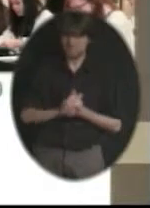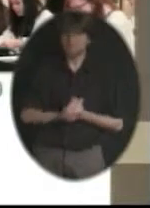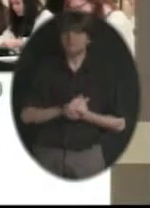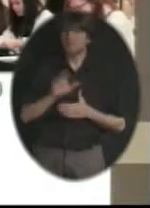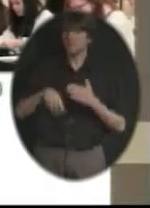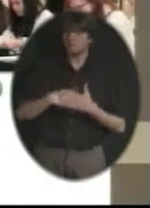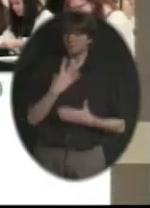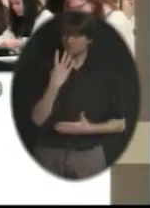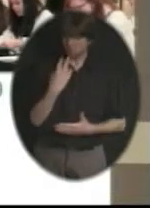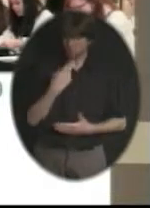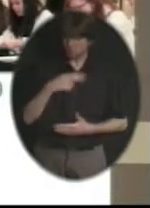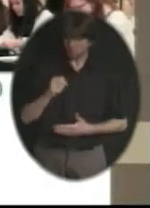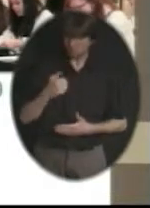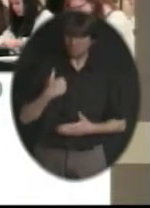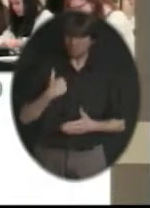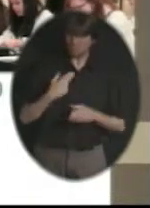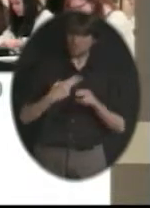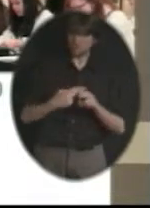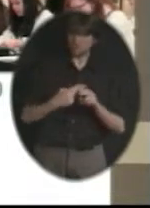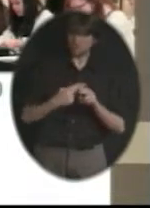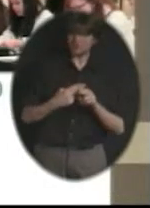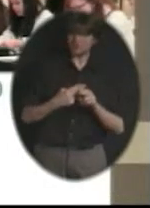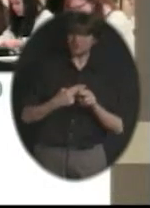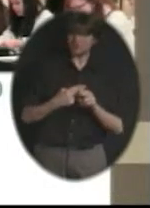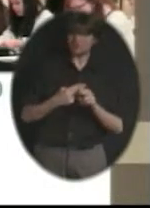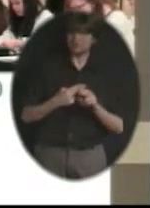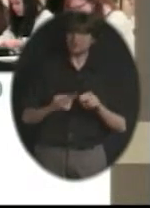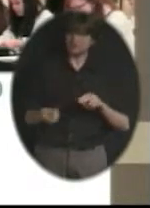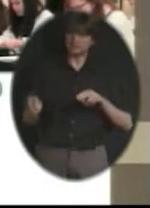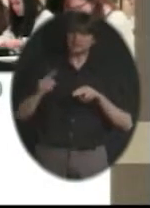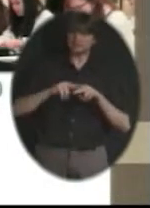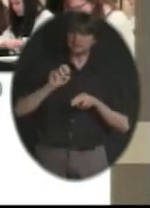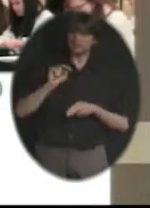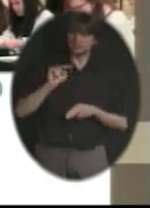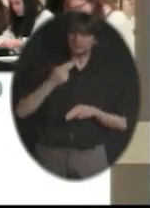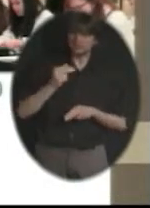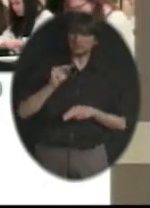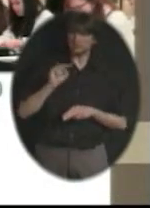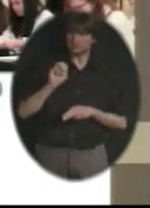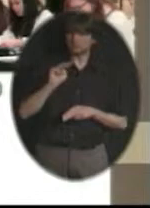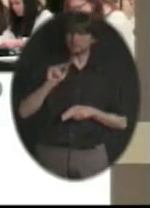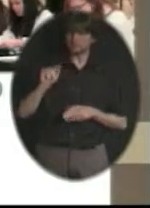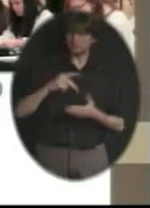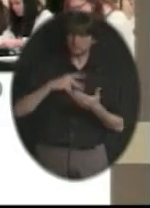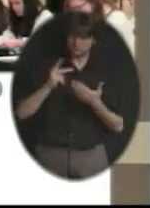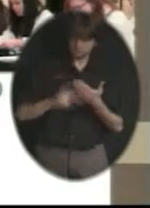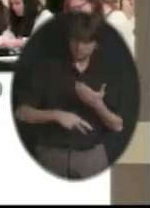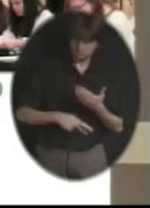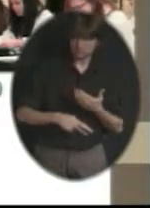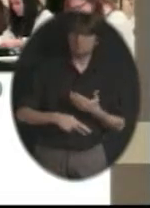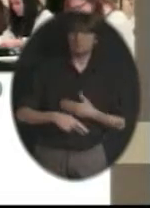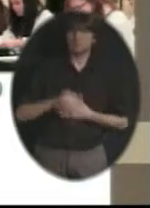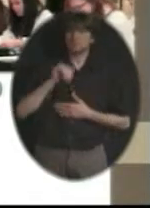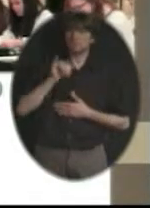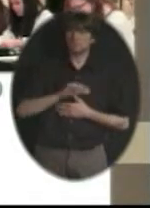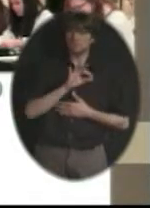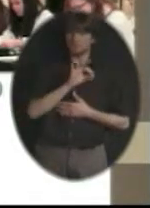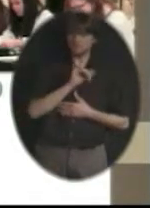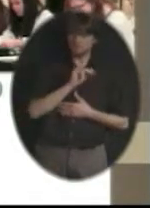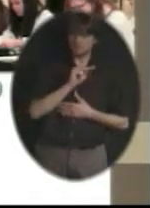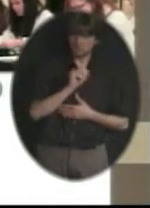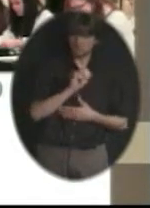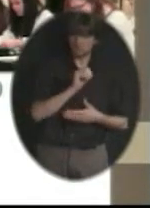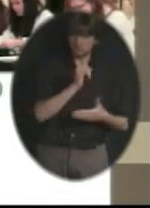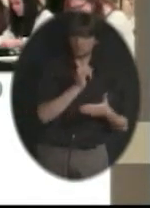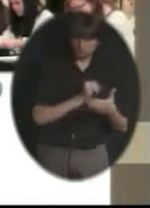four high schools, because we had very, and still have, very strong general education programs in fine arts, international studies, and